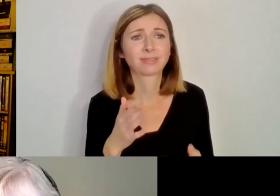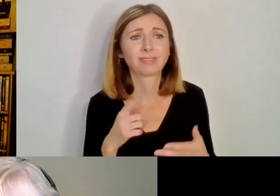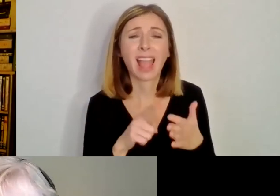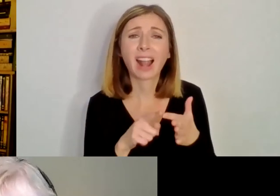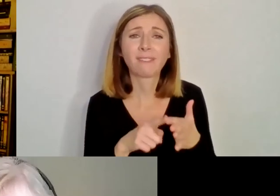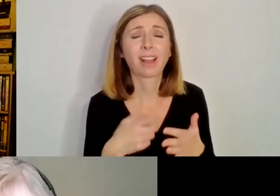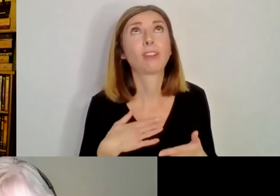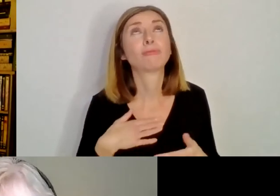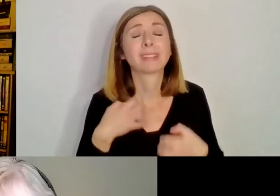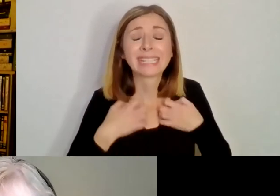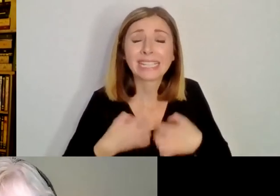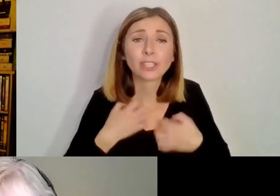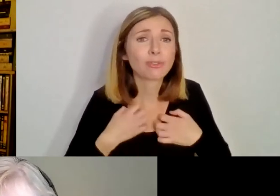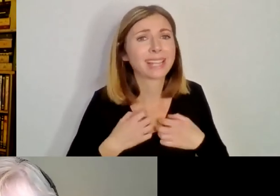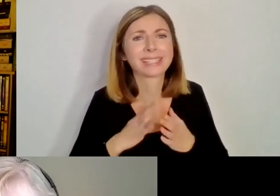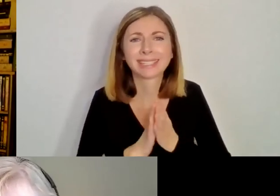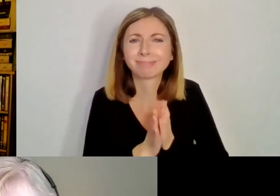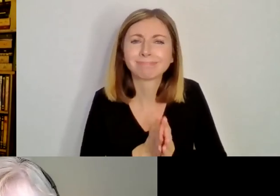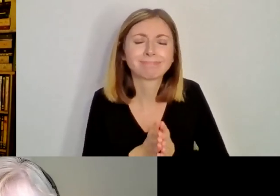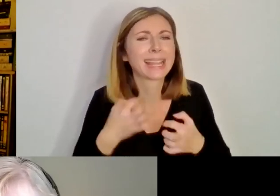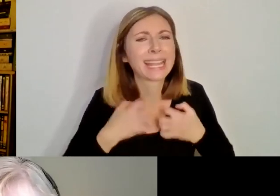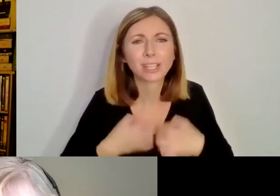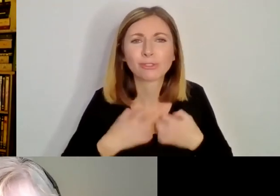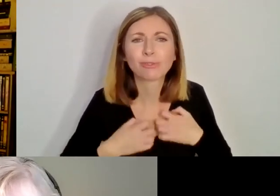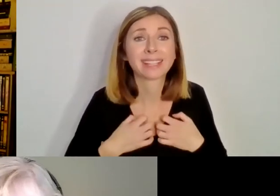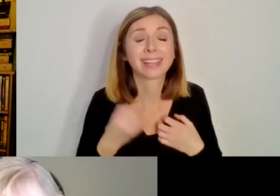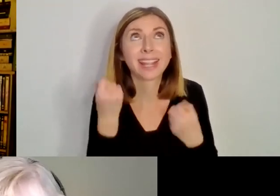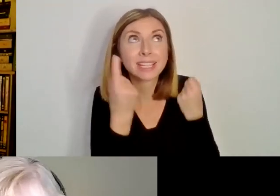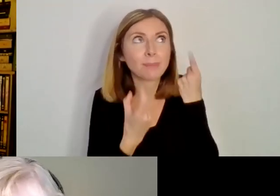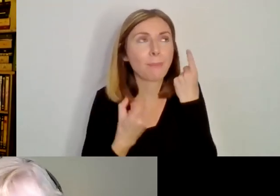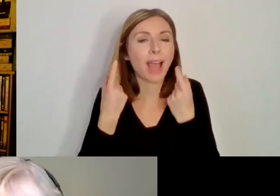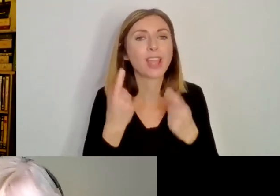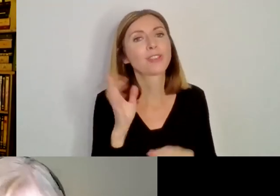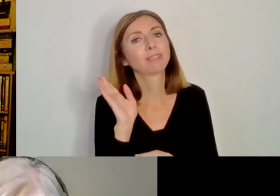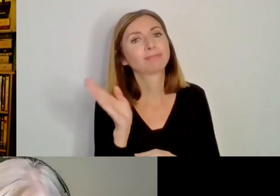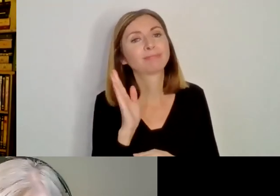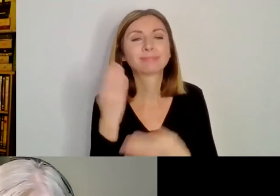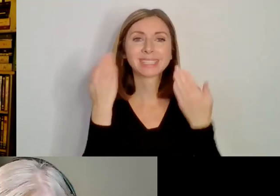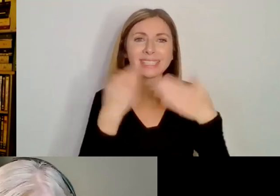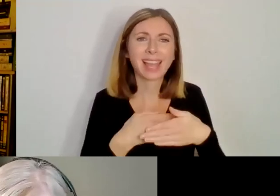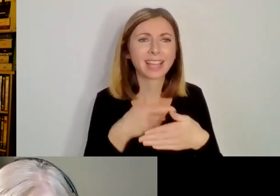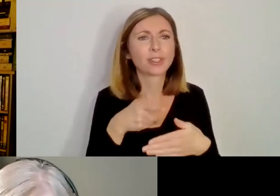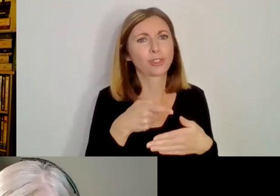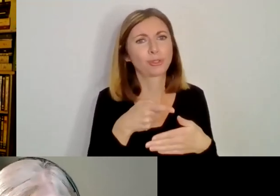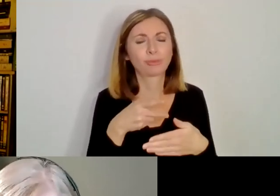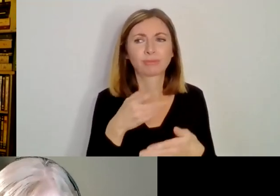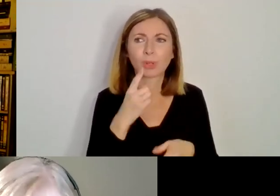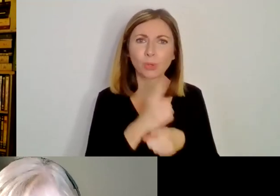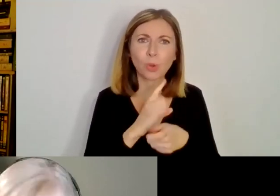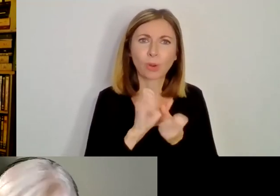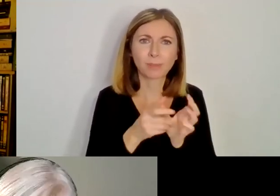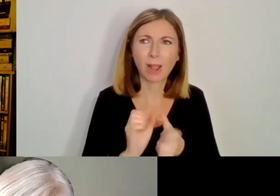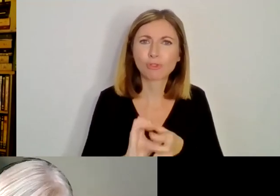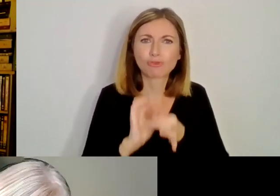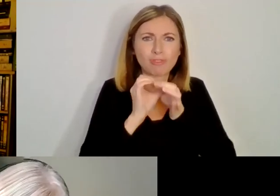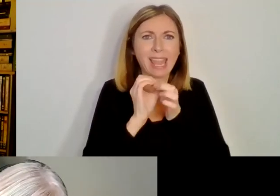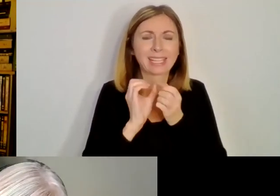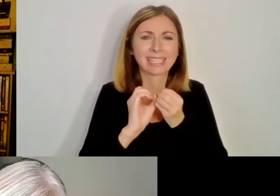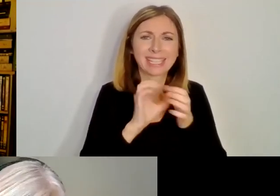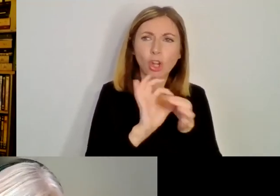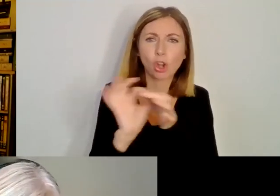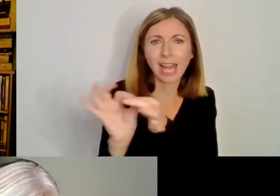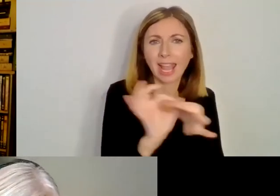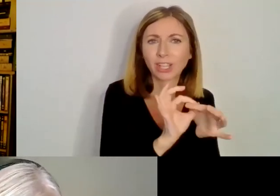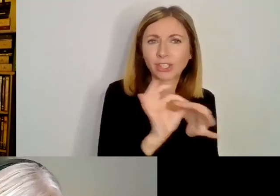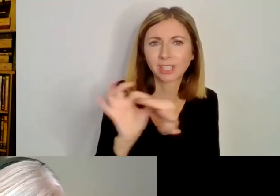interesting and inspiring talk tonight. You know, really creating the connections through, you know, even, you know, with the